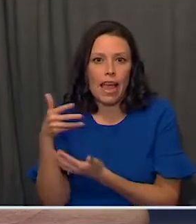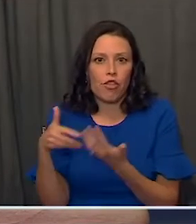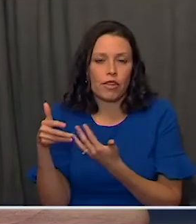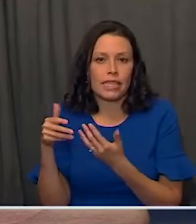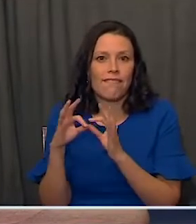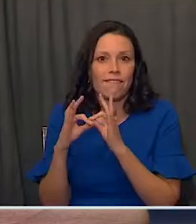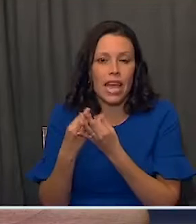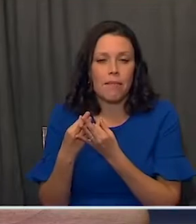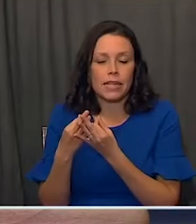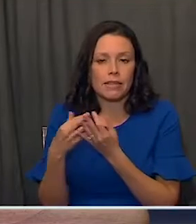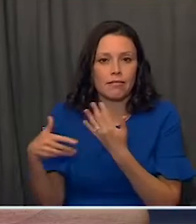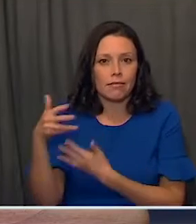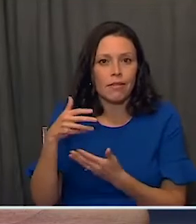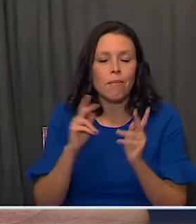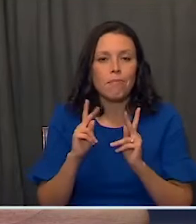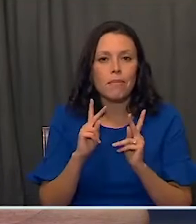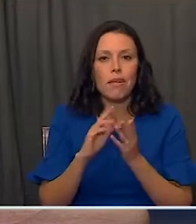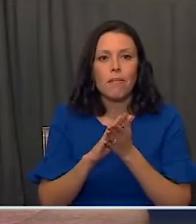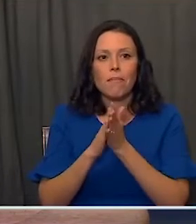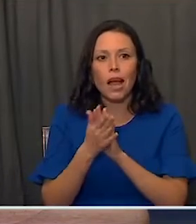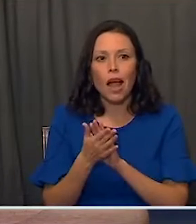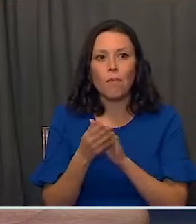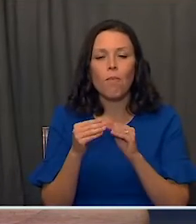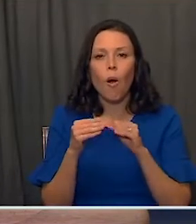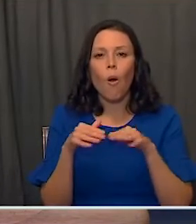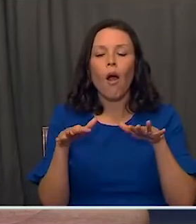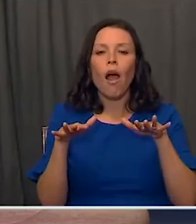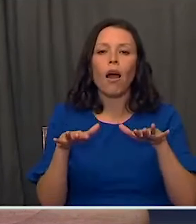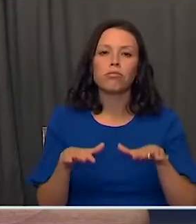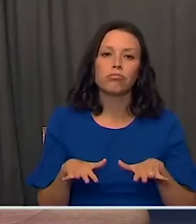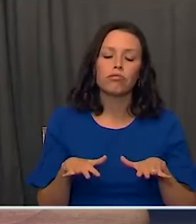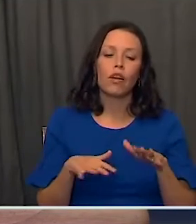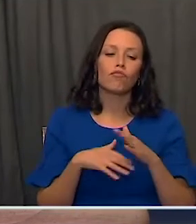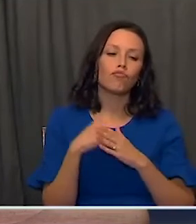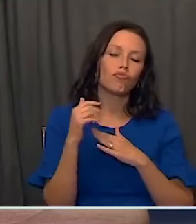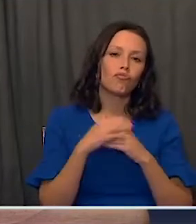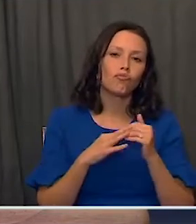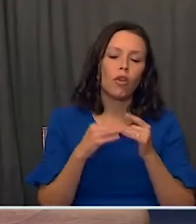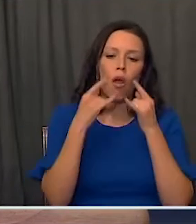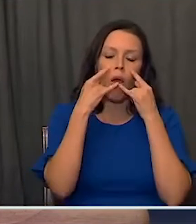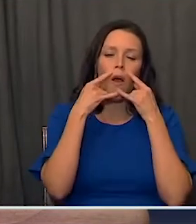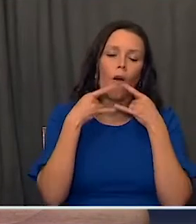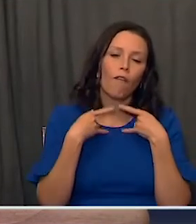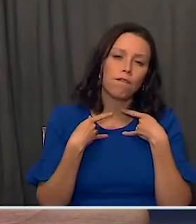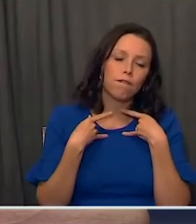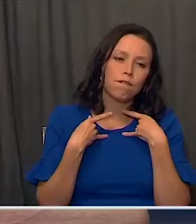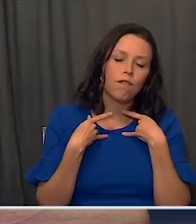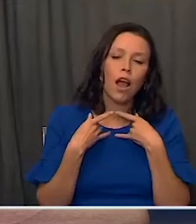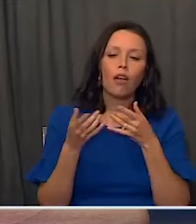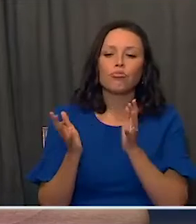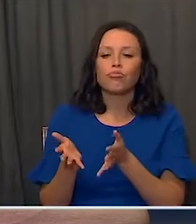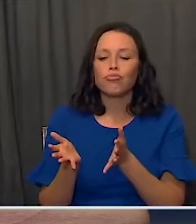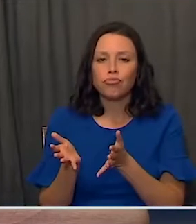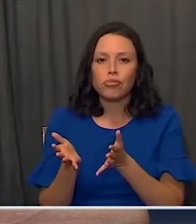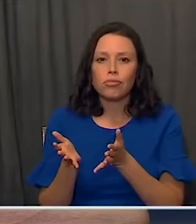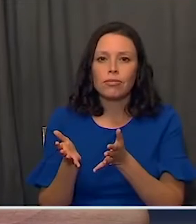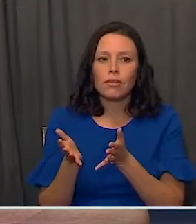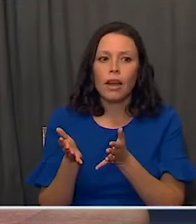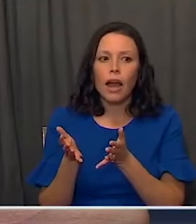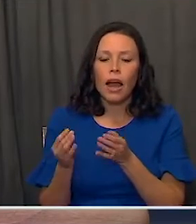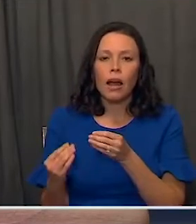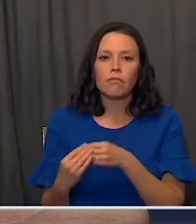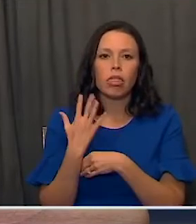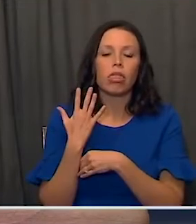family gatherings where people become more comfortable. They remove their face mask and they get together. It's a silent